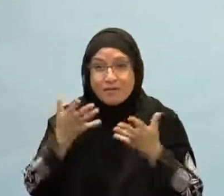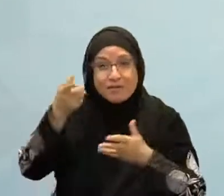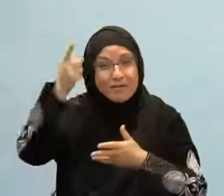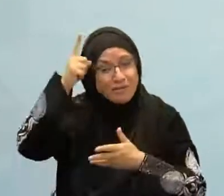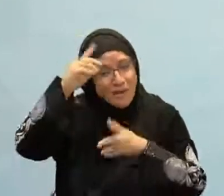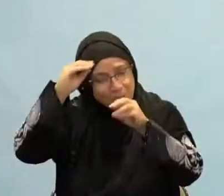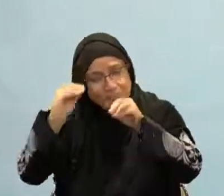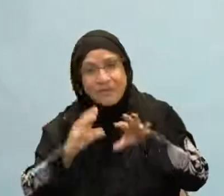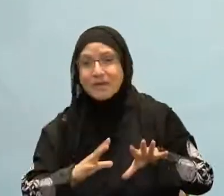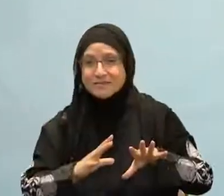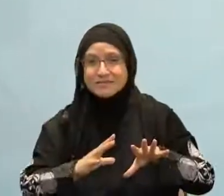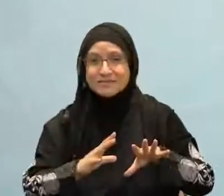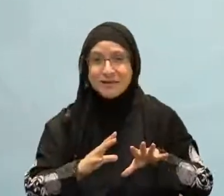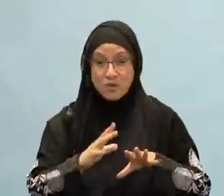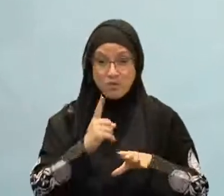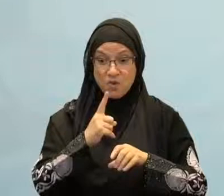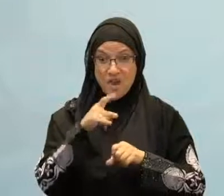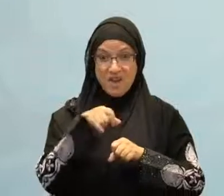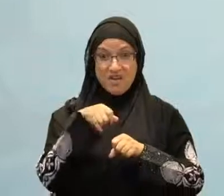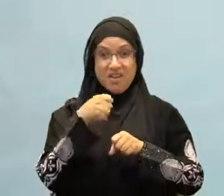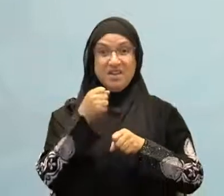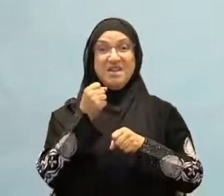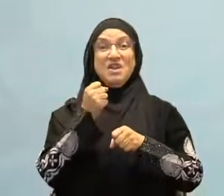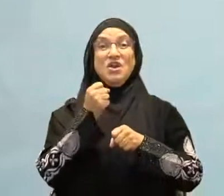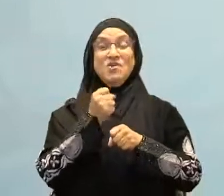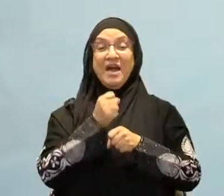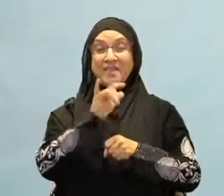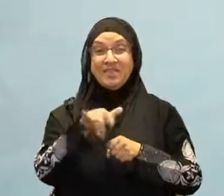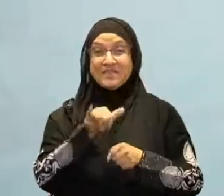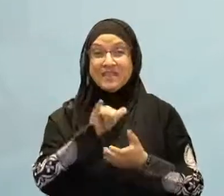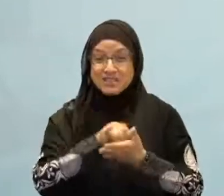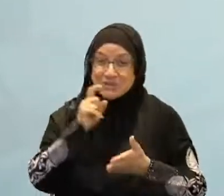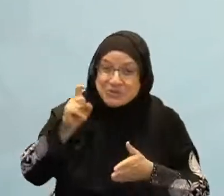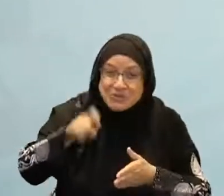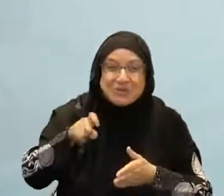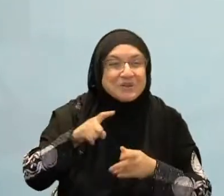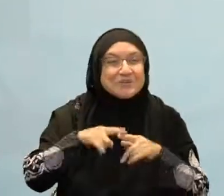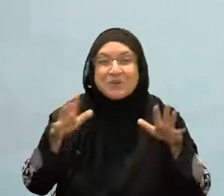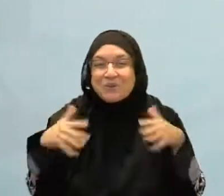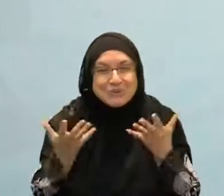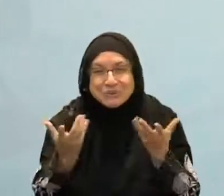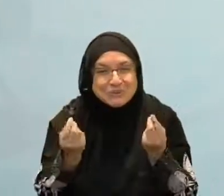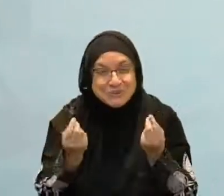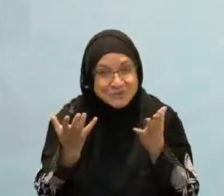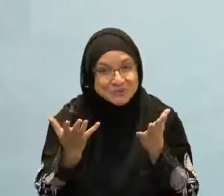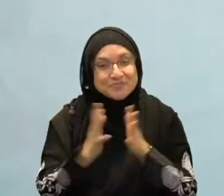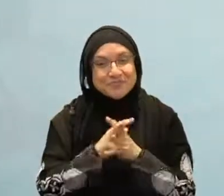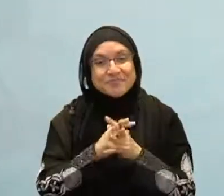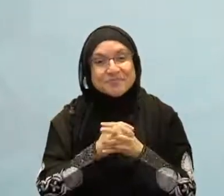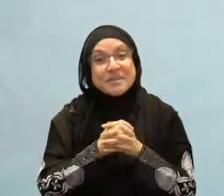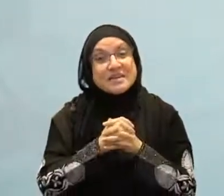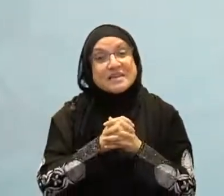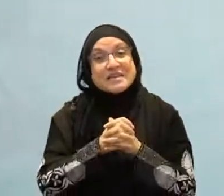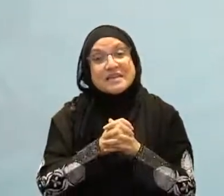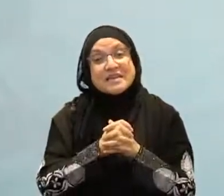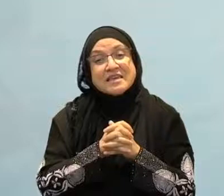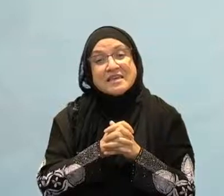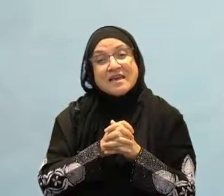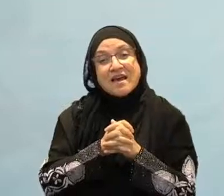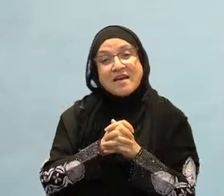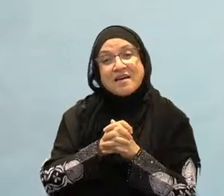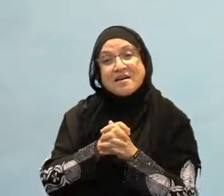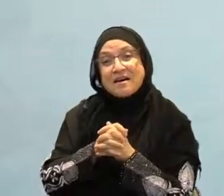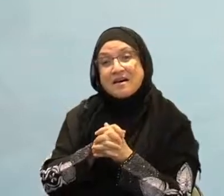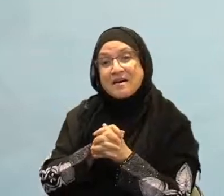year, the obligation upon us was qiyamun layl. Meaning qiyamun layl, the night prayer, was an obligation